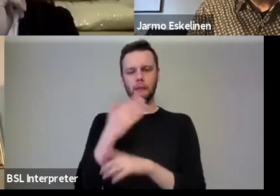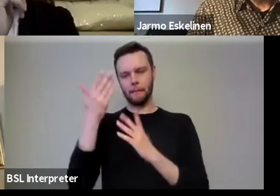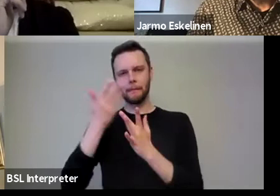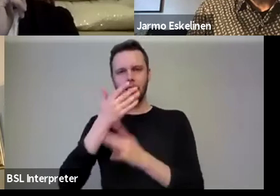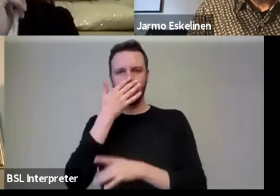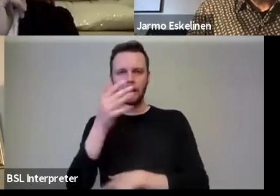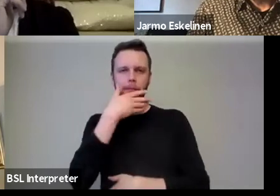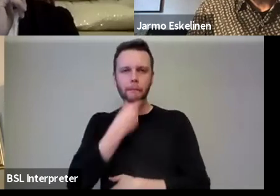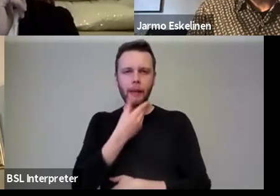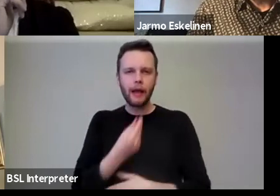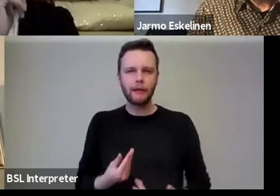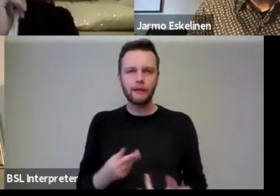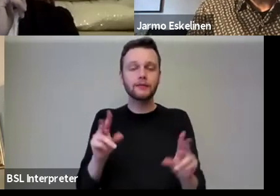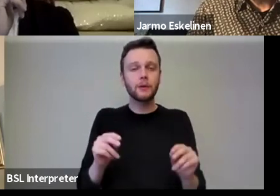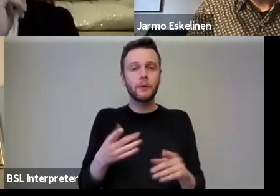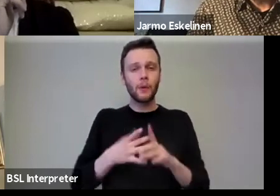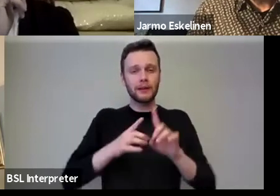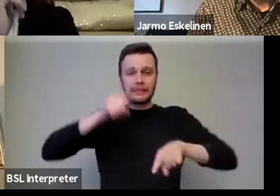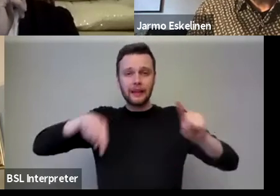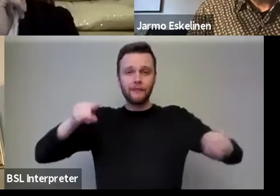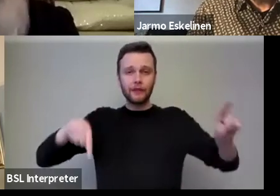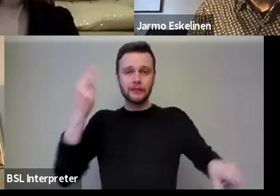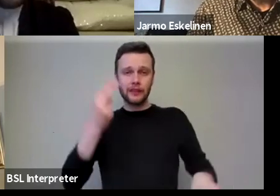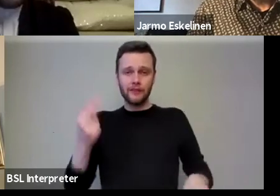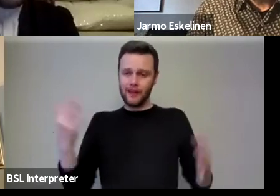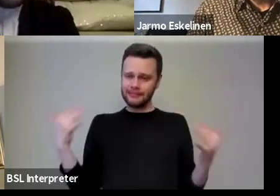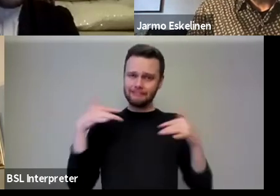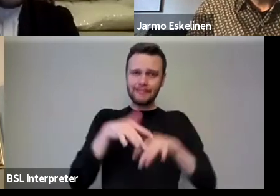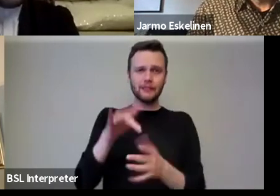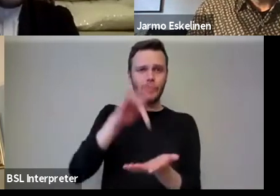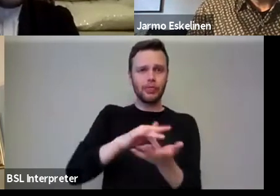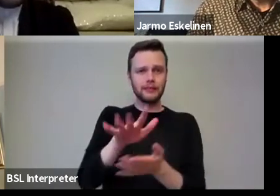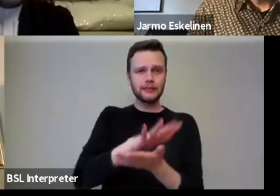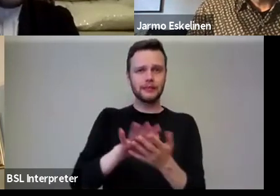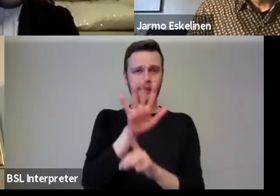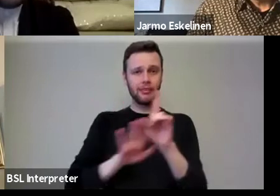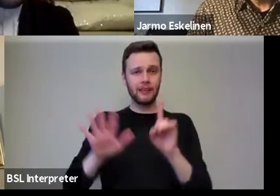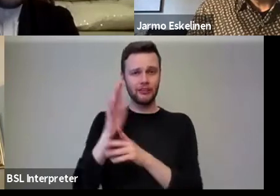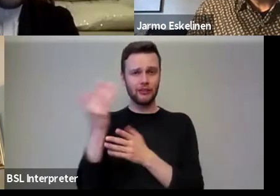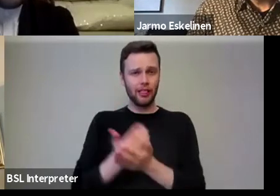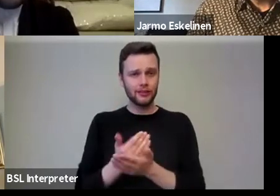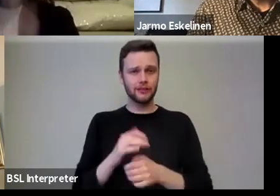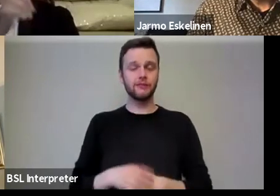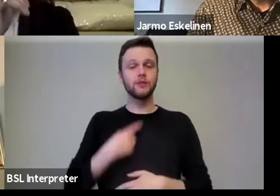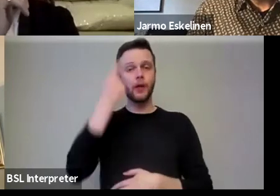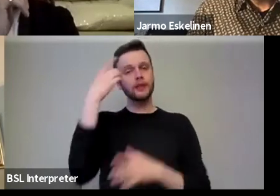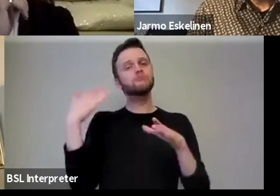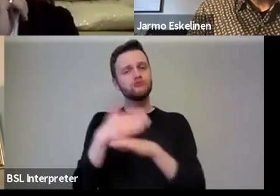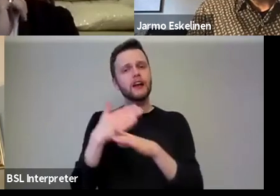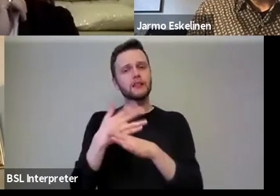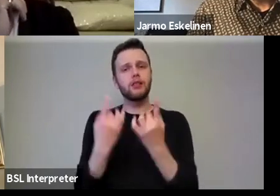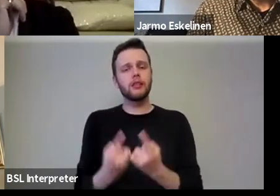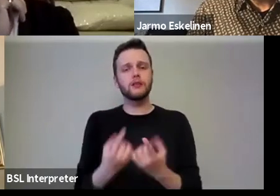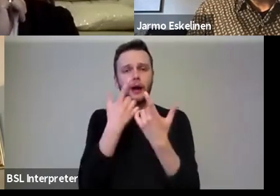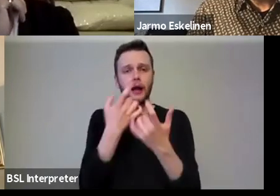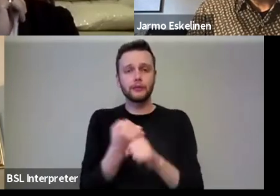diversity of artwork into our city and national collections. So I think there's very practical things that we can do